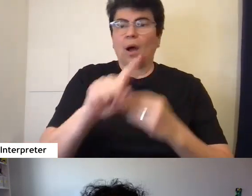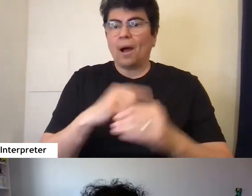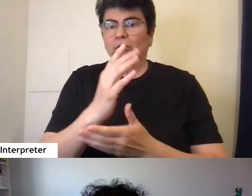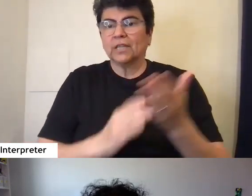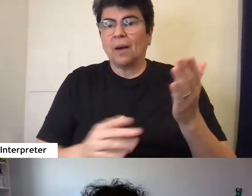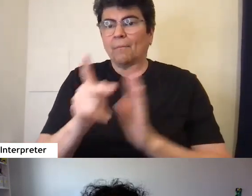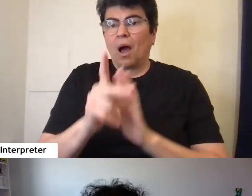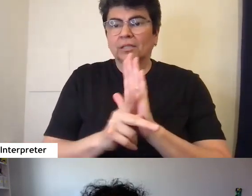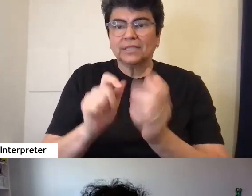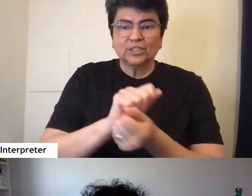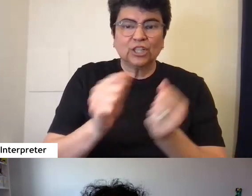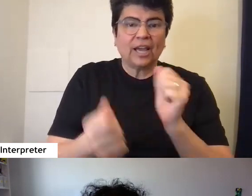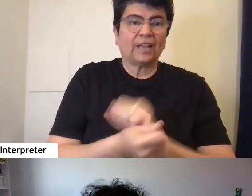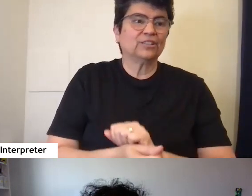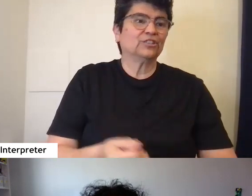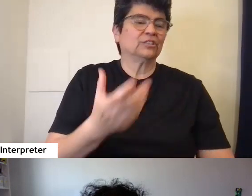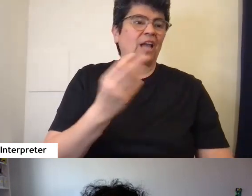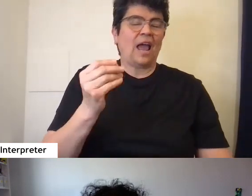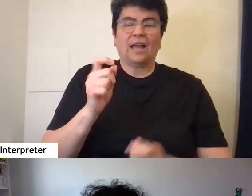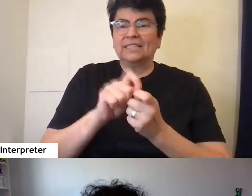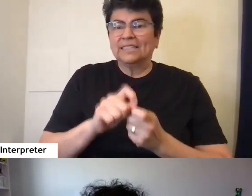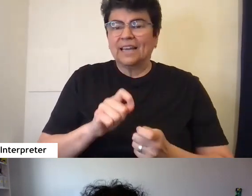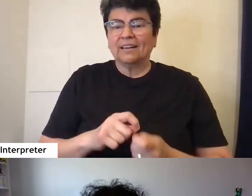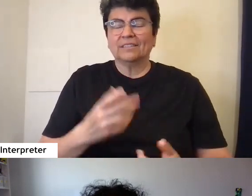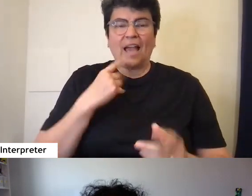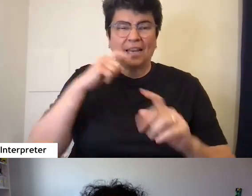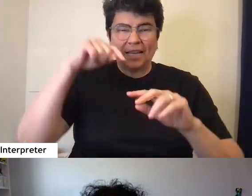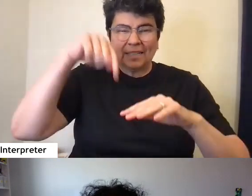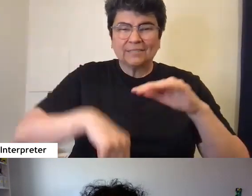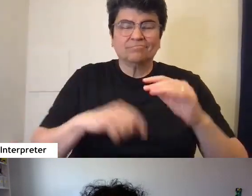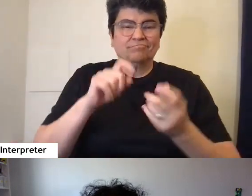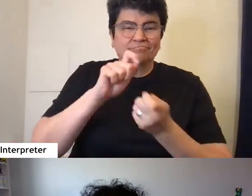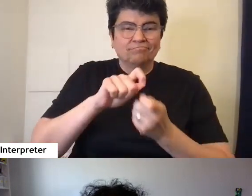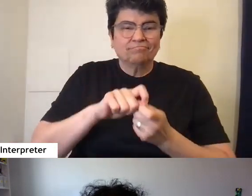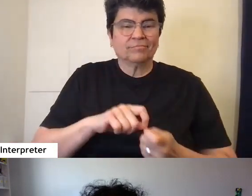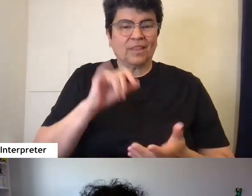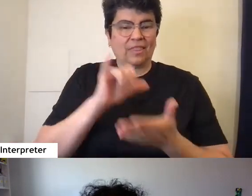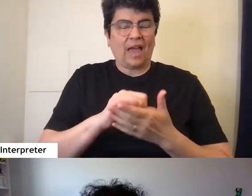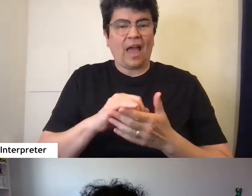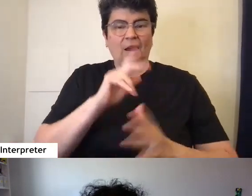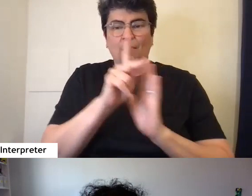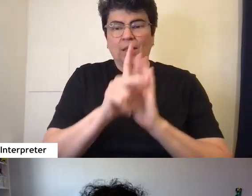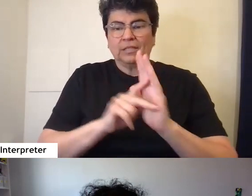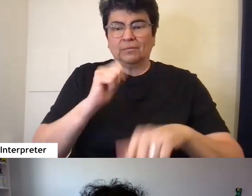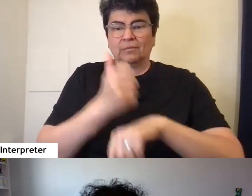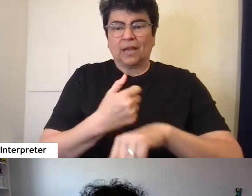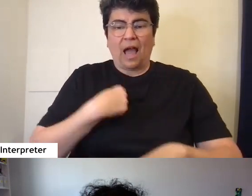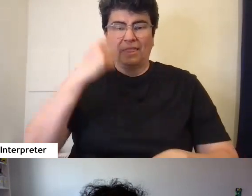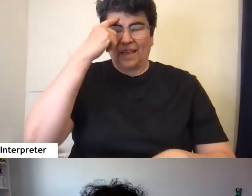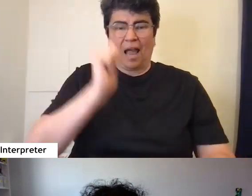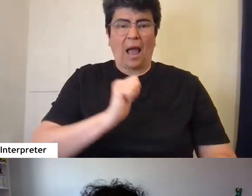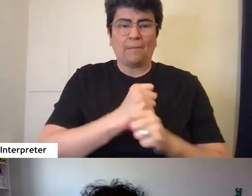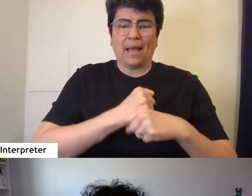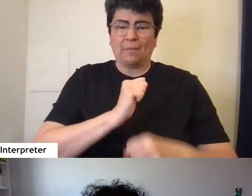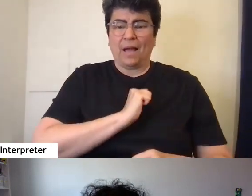policy change and the details and intricacies of that policy implementation. I think I made myself yawn a little bit just